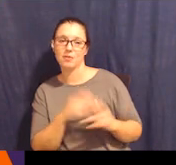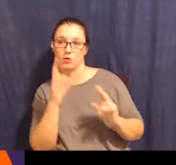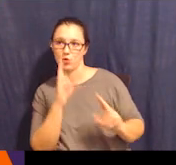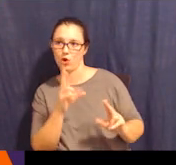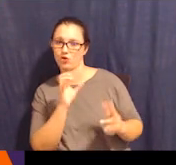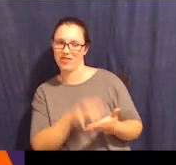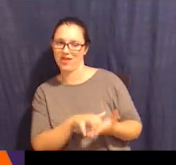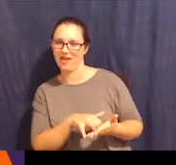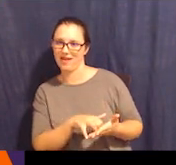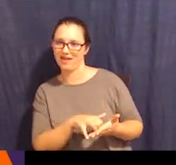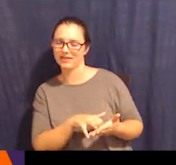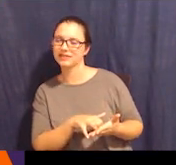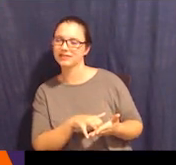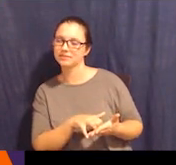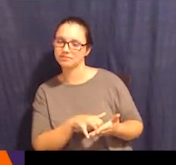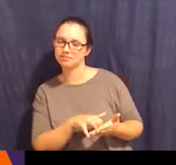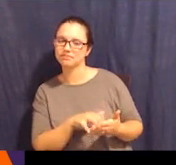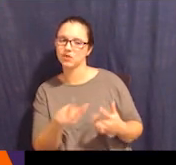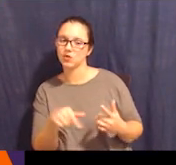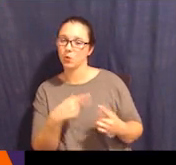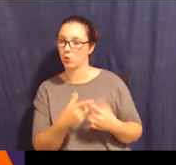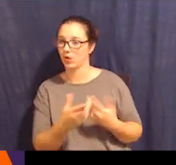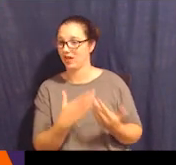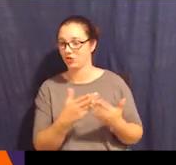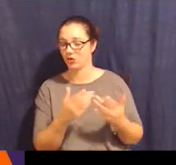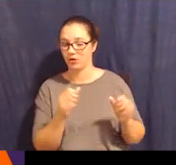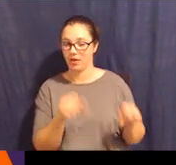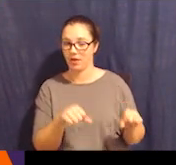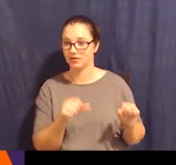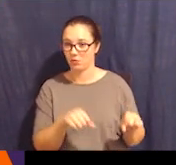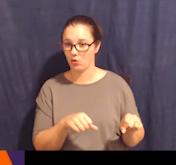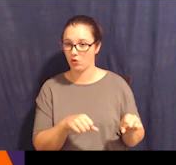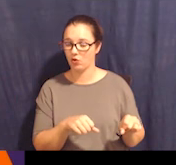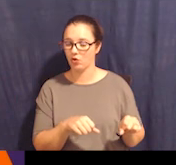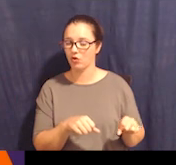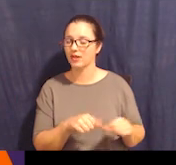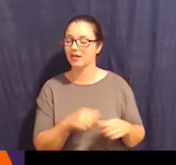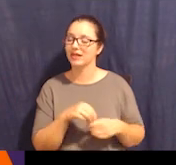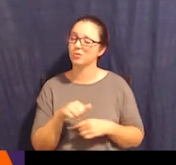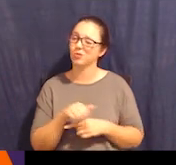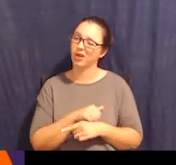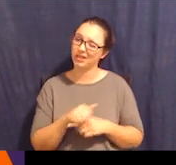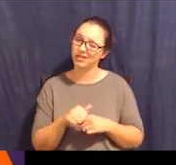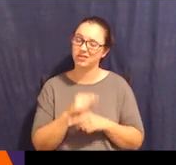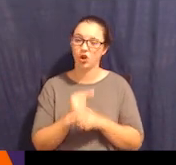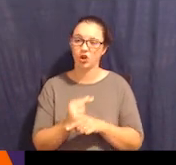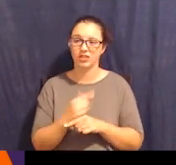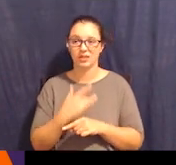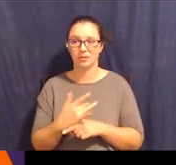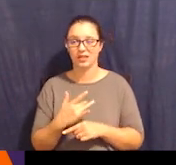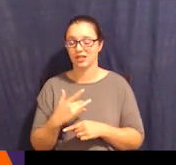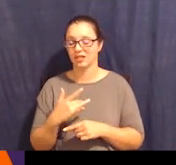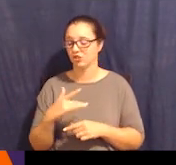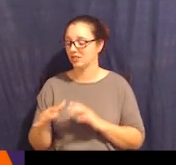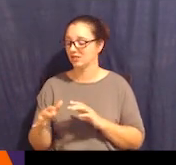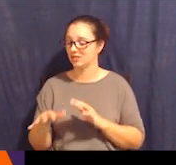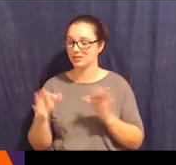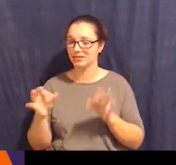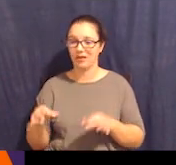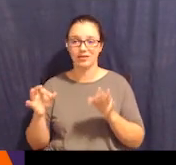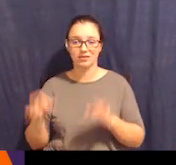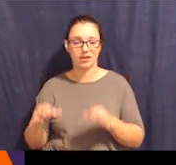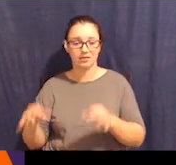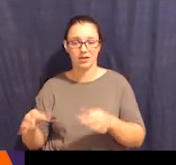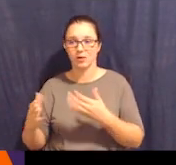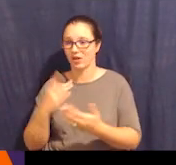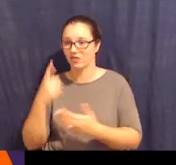possible, in practice, guardians usually just kind of make the choice they think is best and don't really communicate with the person. So it's going to require a